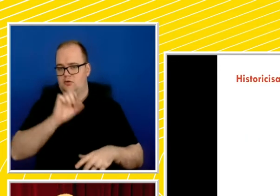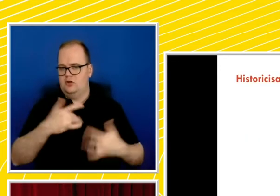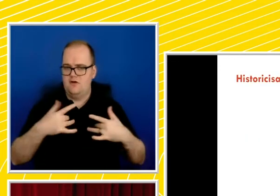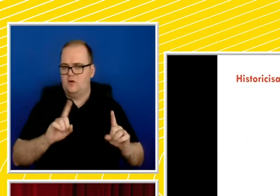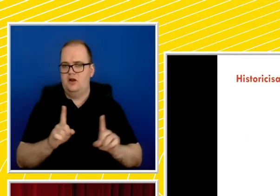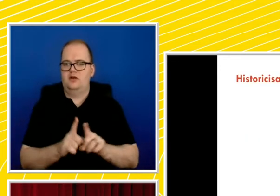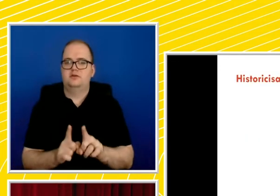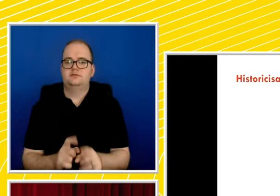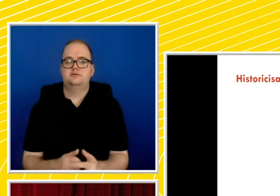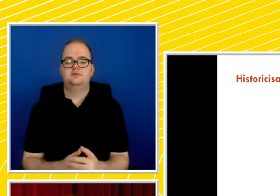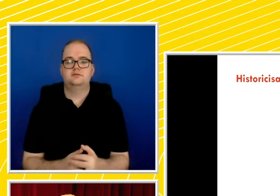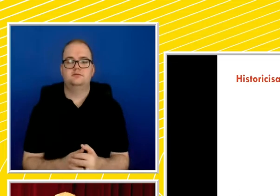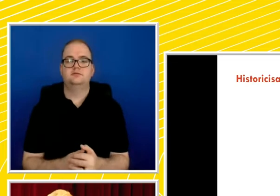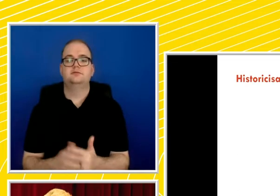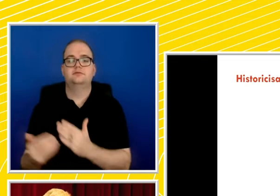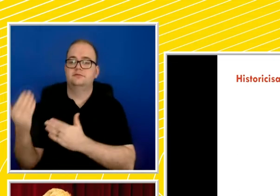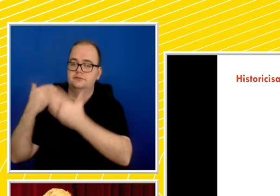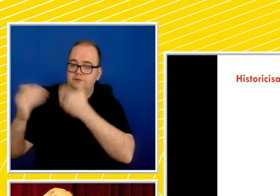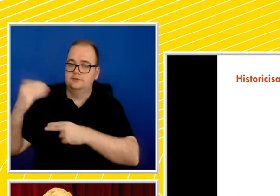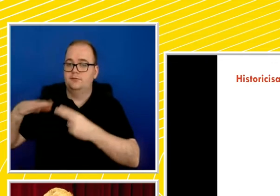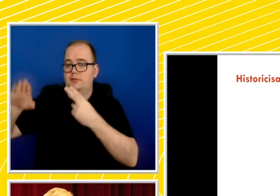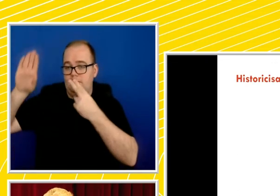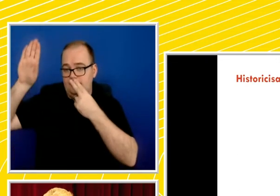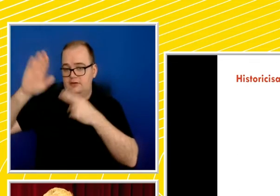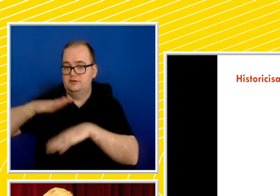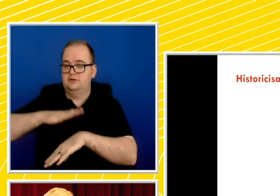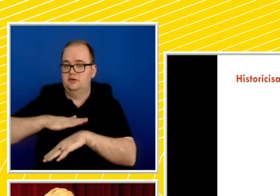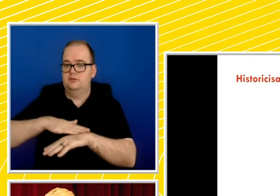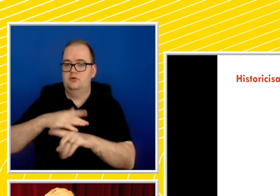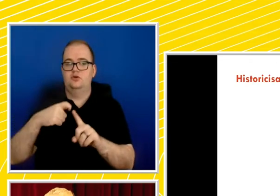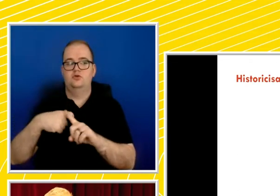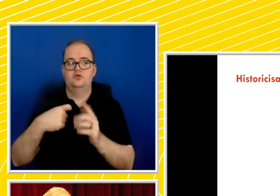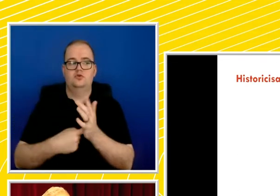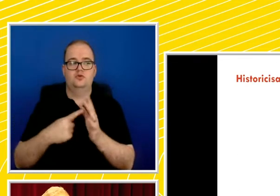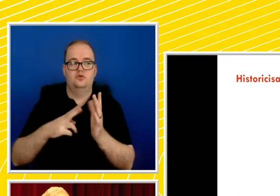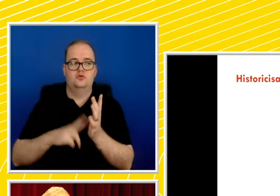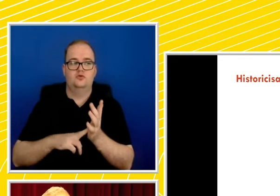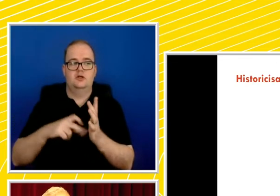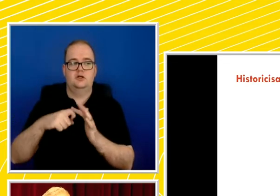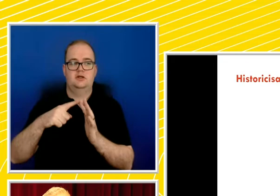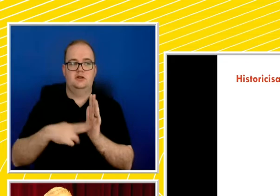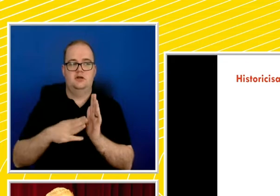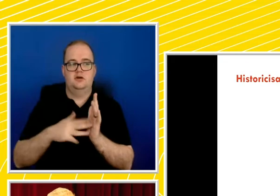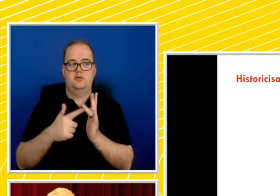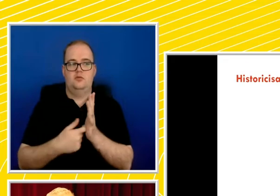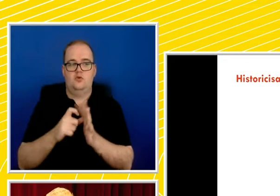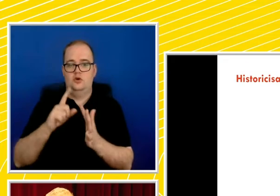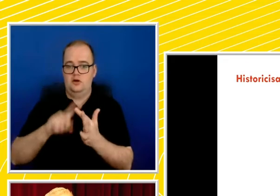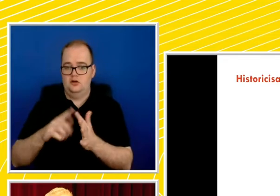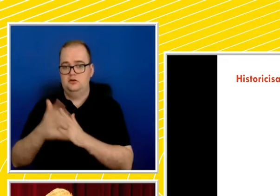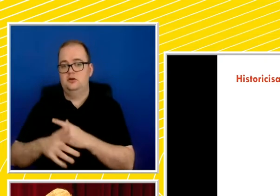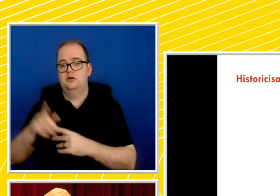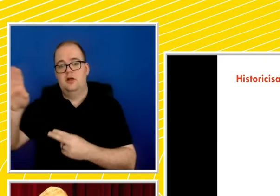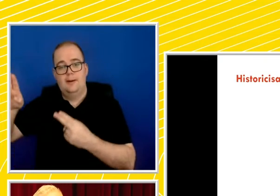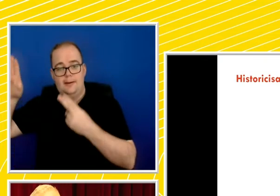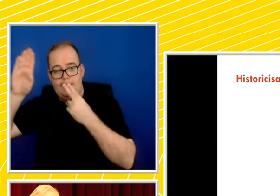So in the historicisation of the Nazi period, the Krankenmorde, which is the term referred to the aggregate of crimes perpetrated by the Nazi state